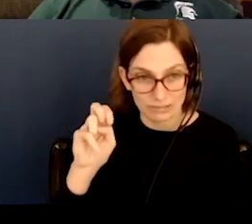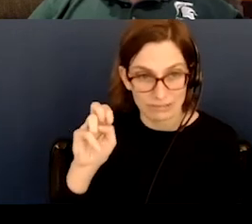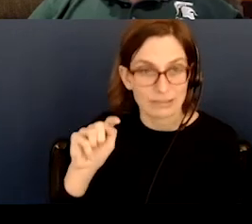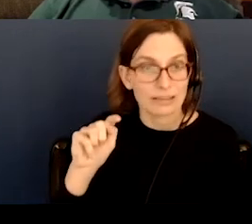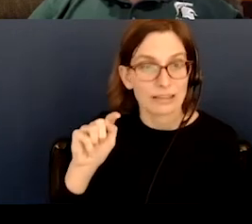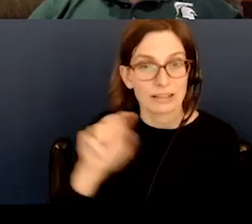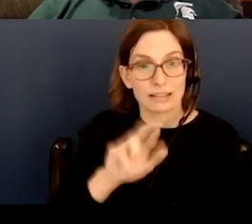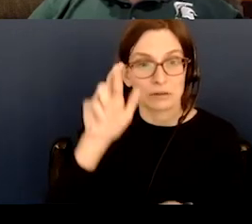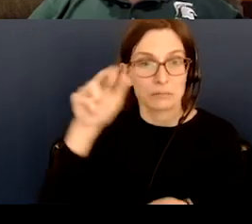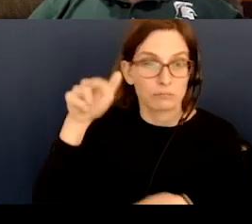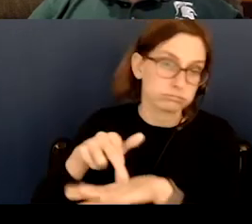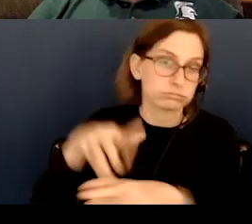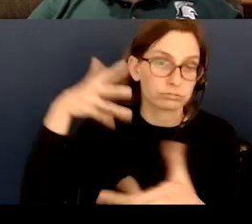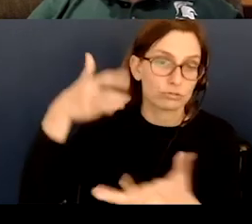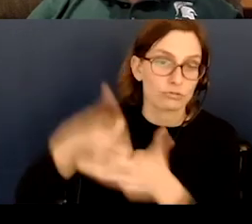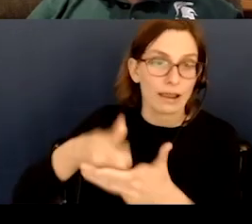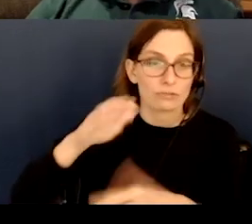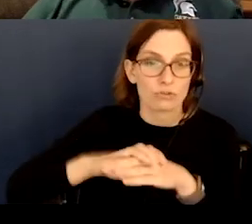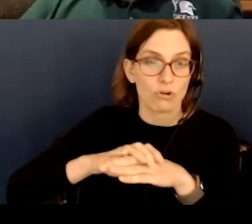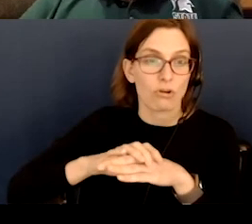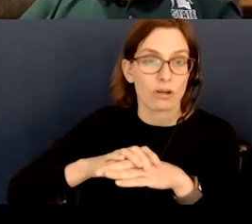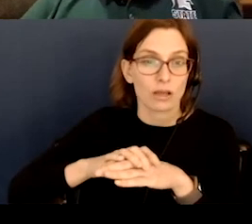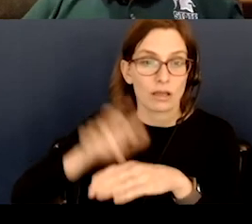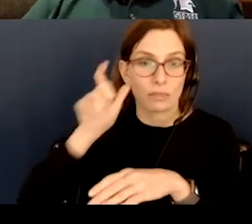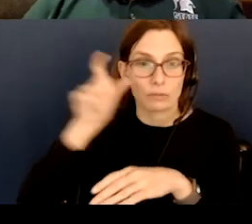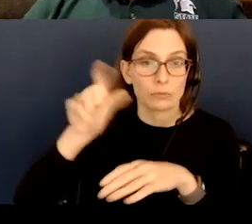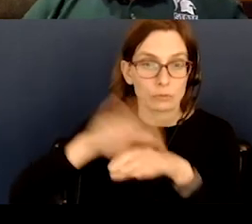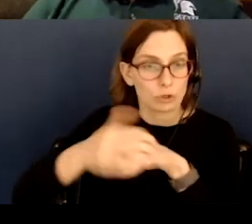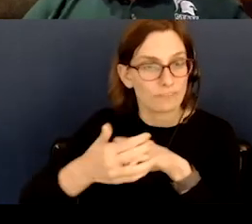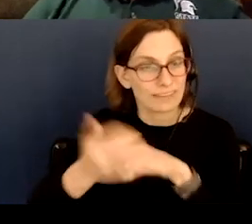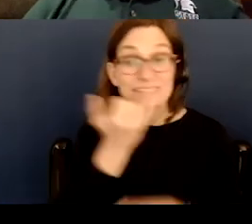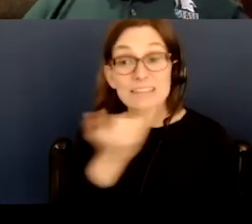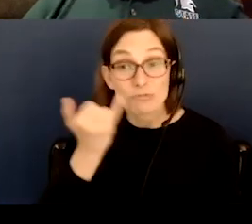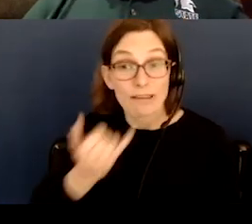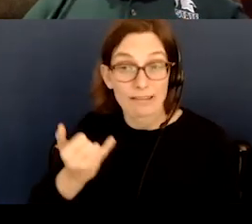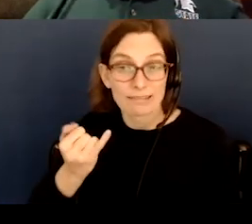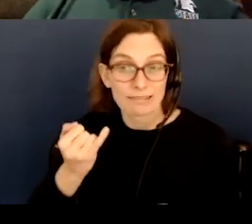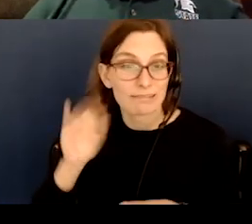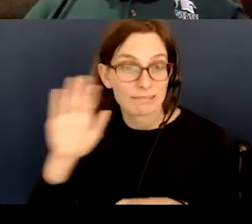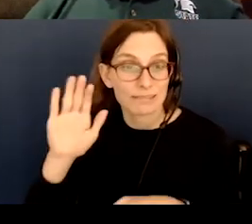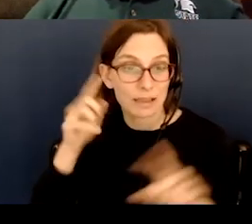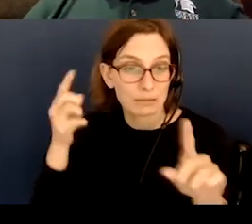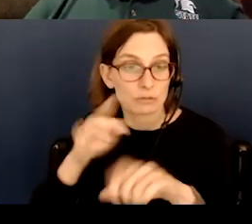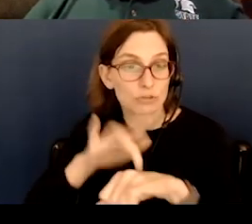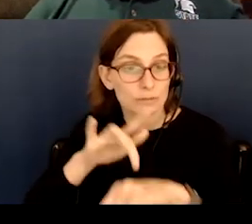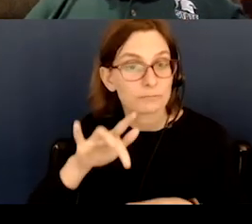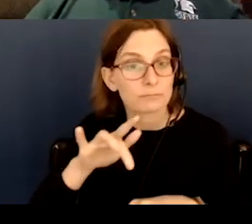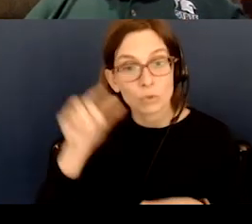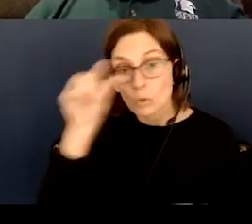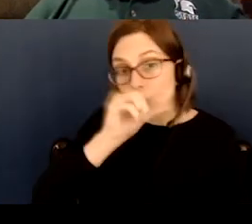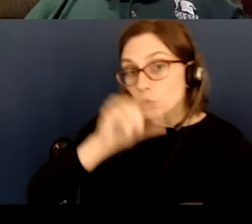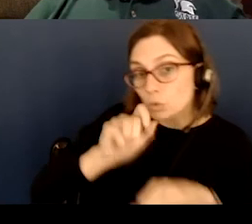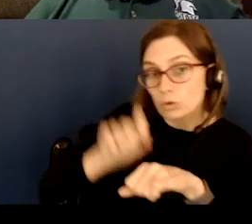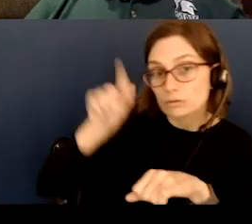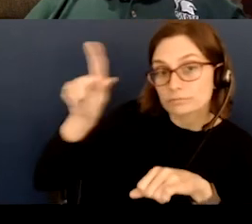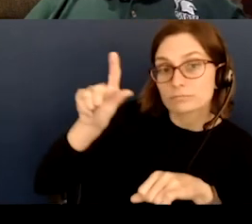crashed onto the lunar surface. This is an Israeli mission. And this is really kind of interesting. Um, Google launched a lunar